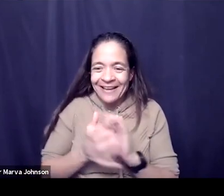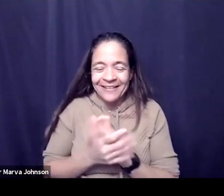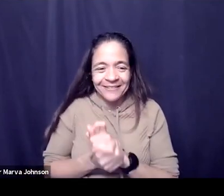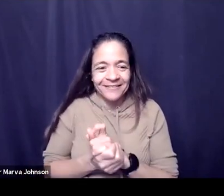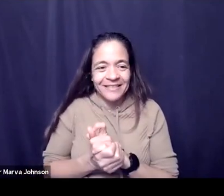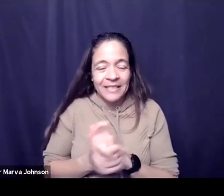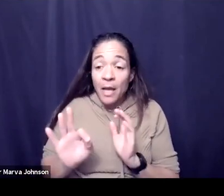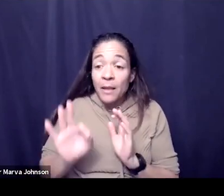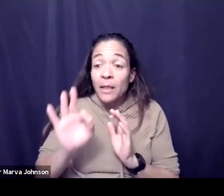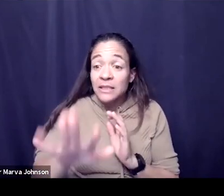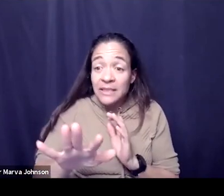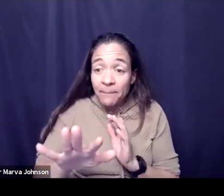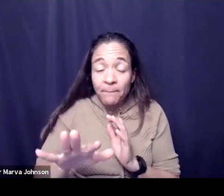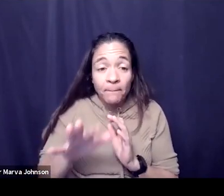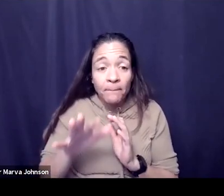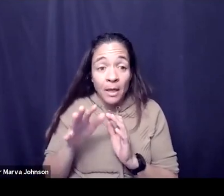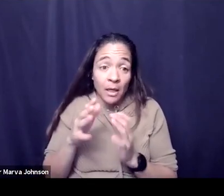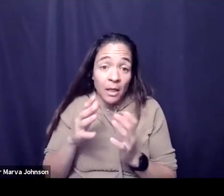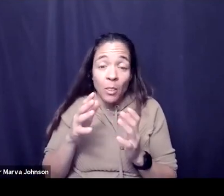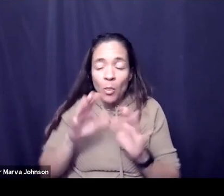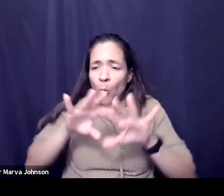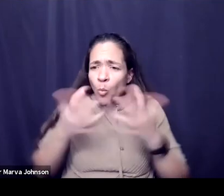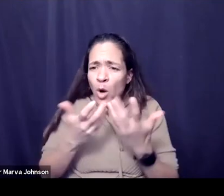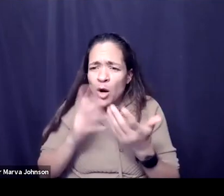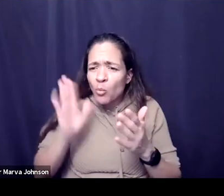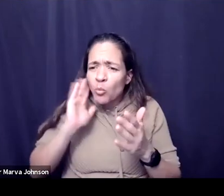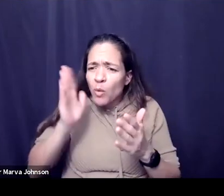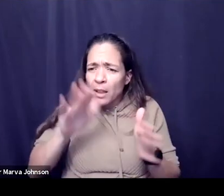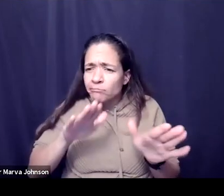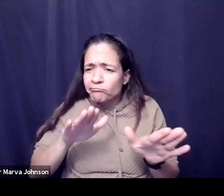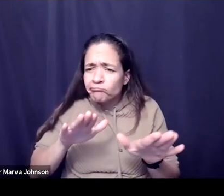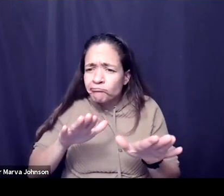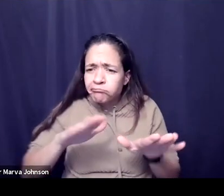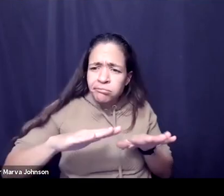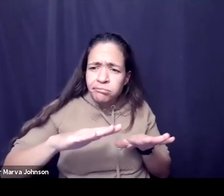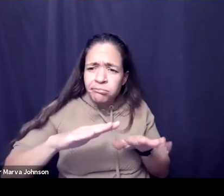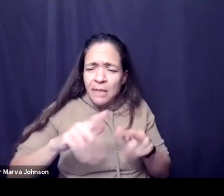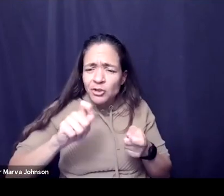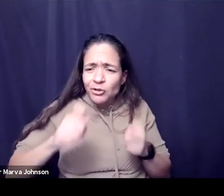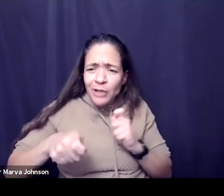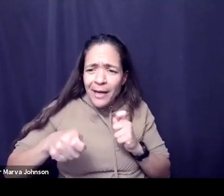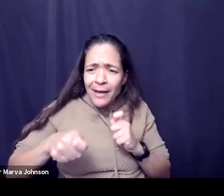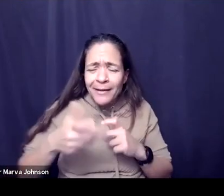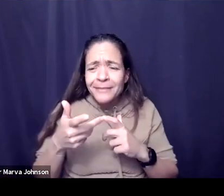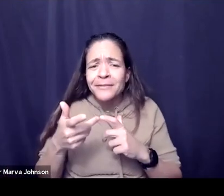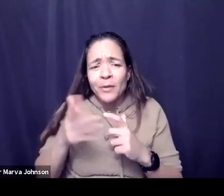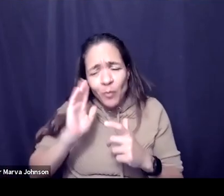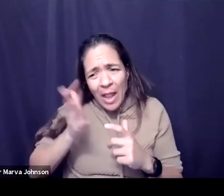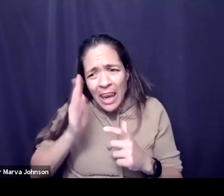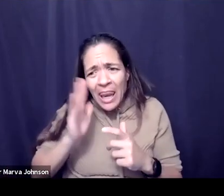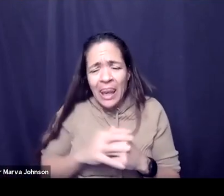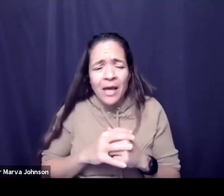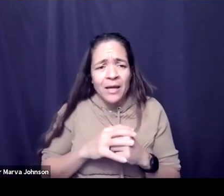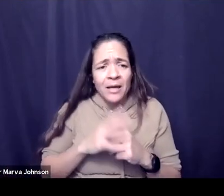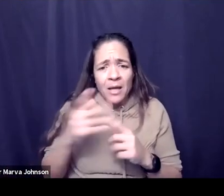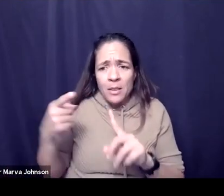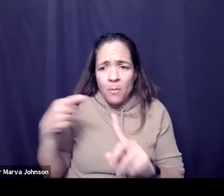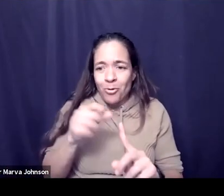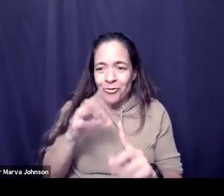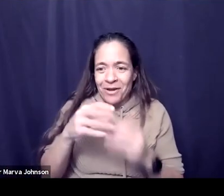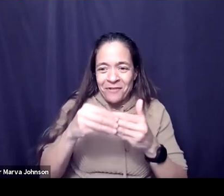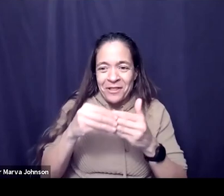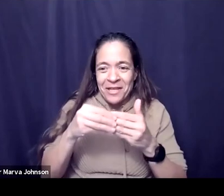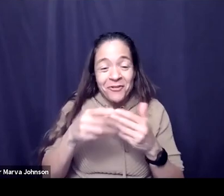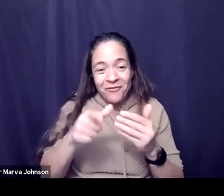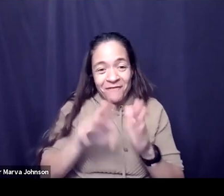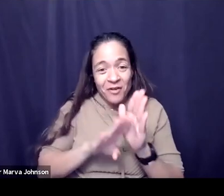as like dealing with how the world shifts because inevitably is going to is back to that point of leadership right like if you're gonna build a